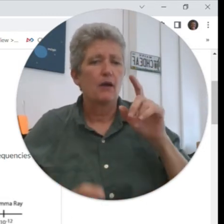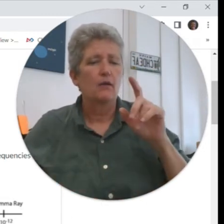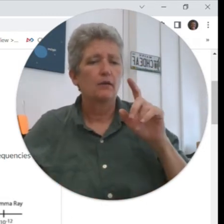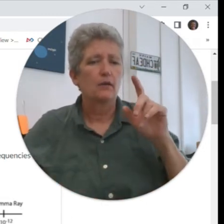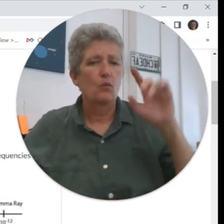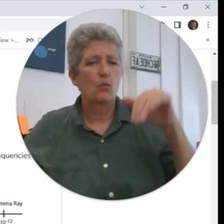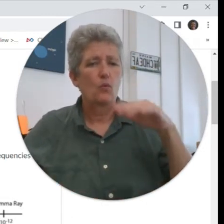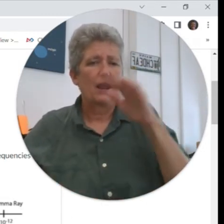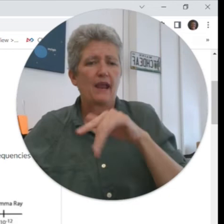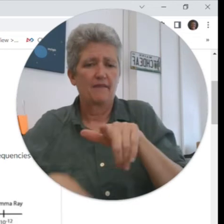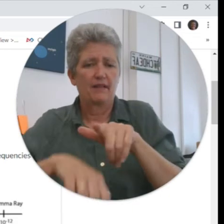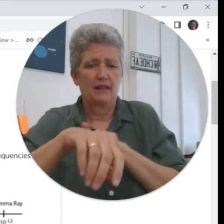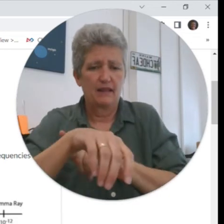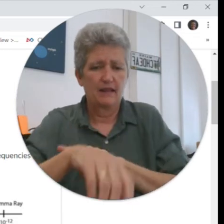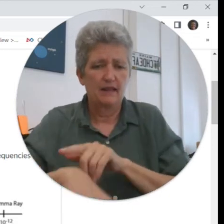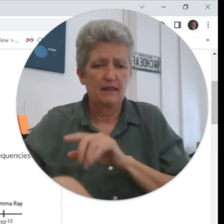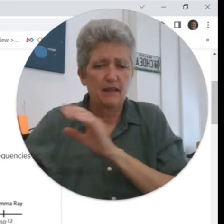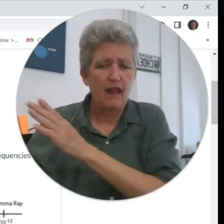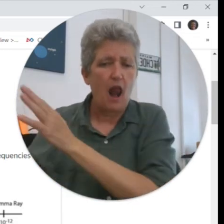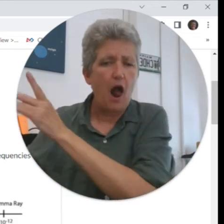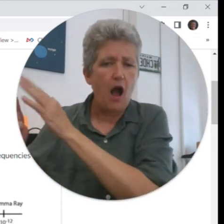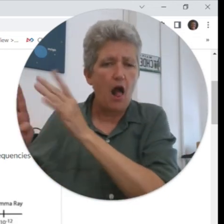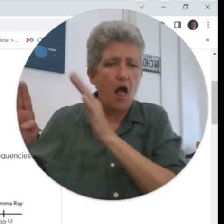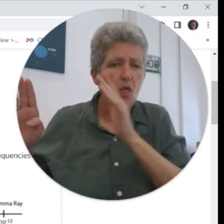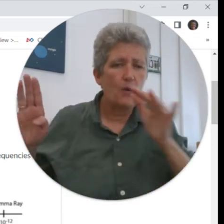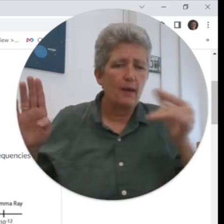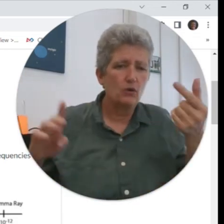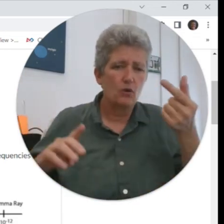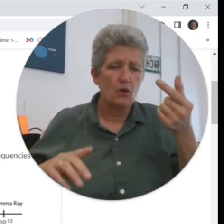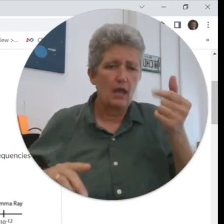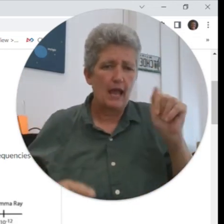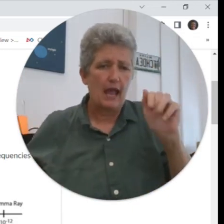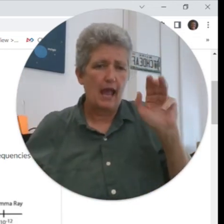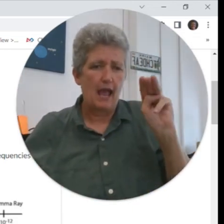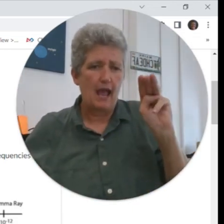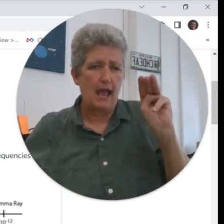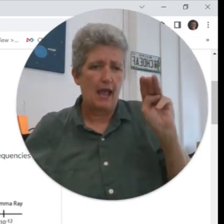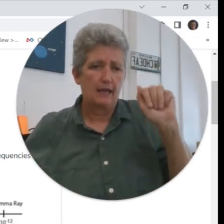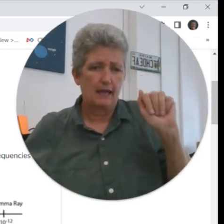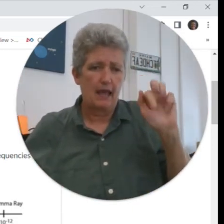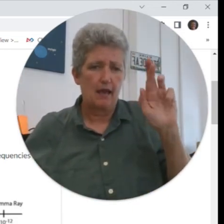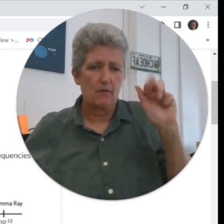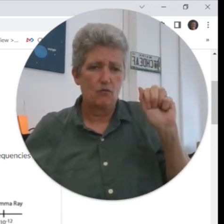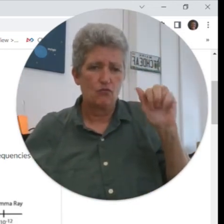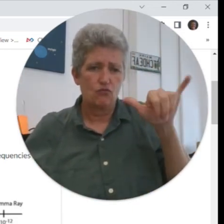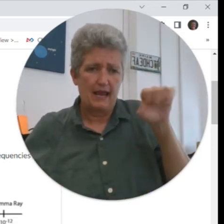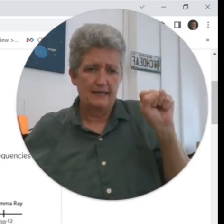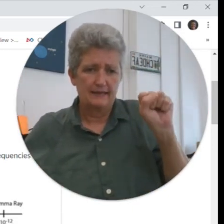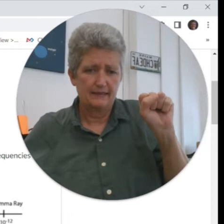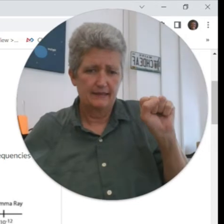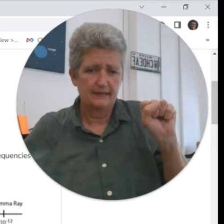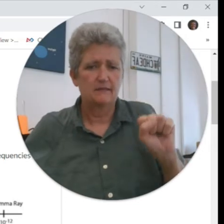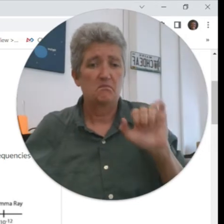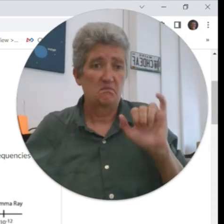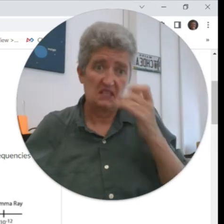wavelength so that's actually a pretty big wave it's got a long wavelength